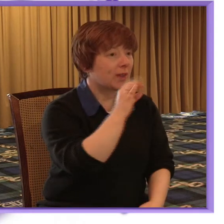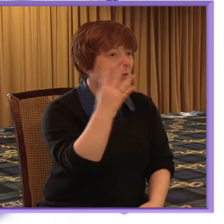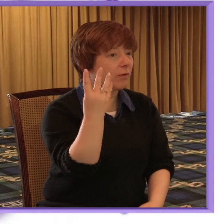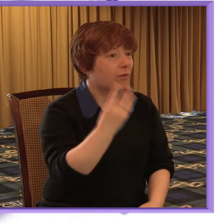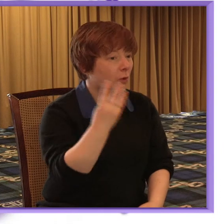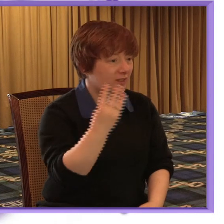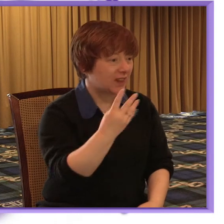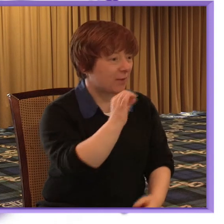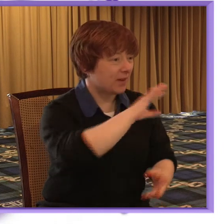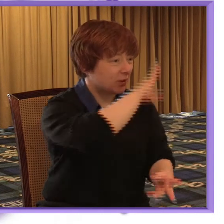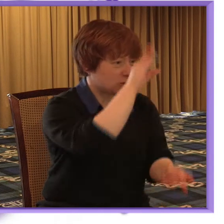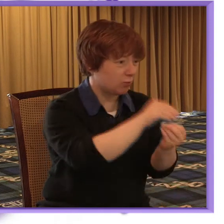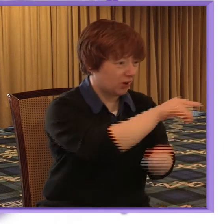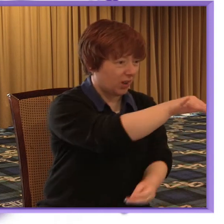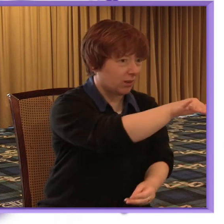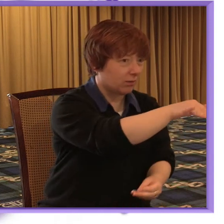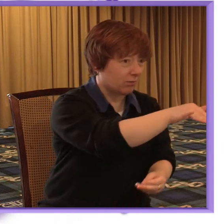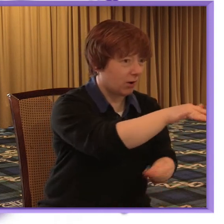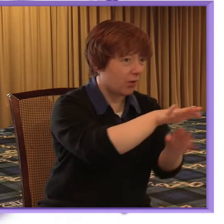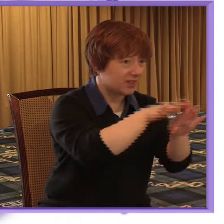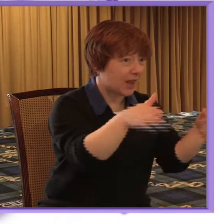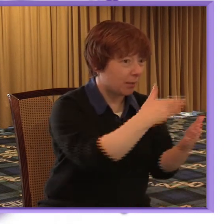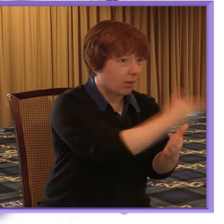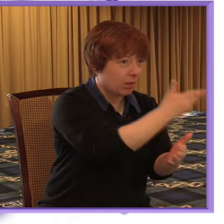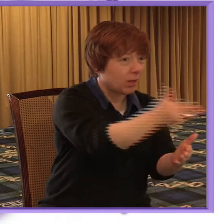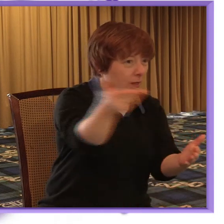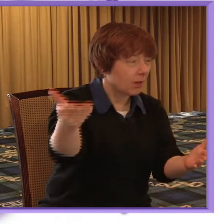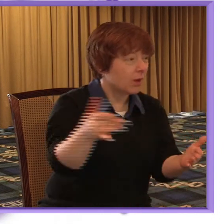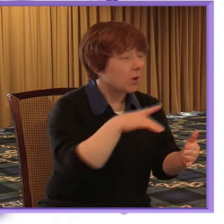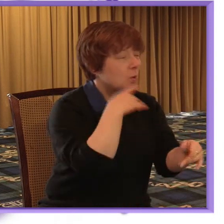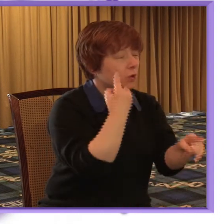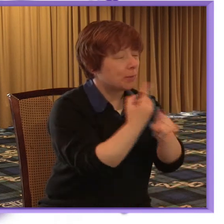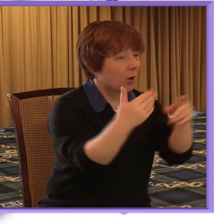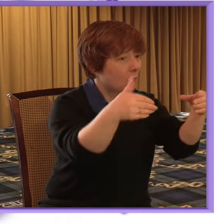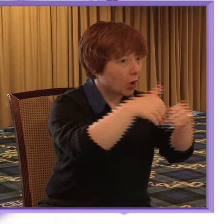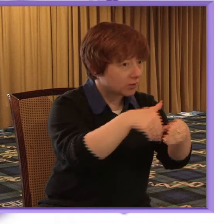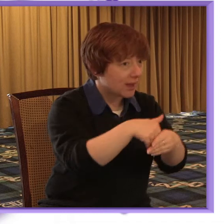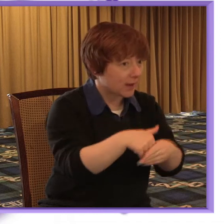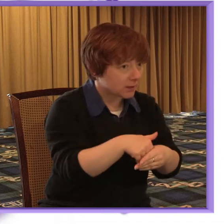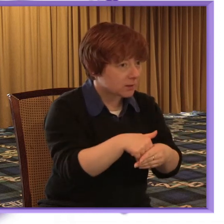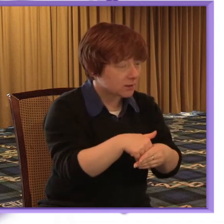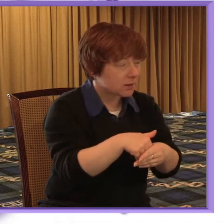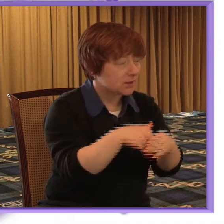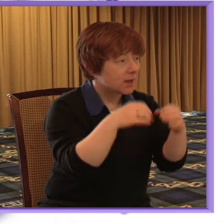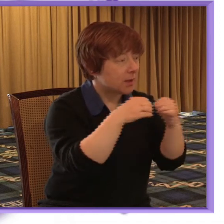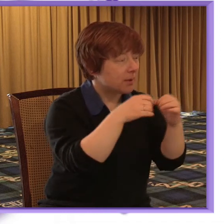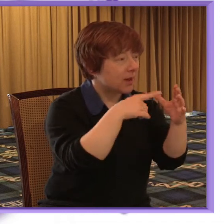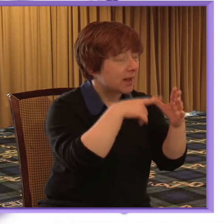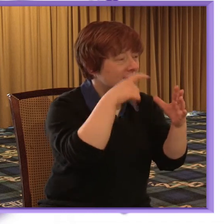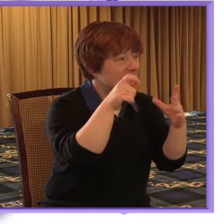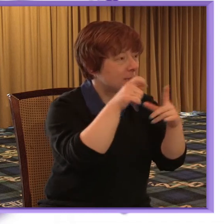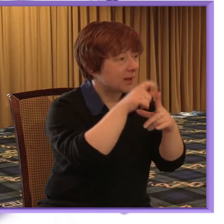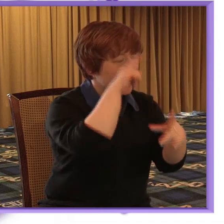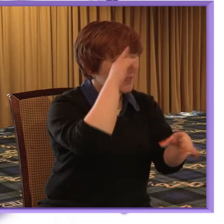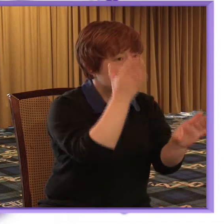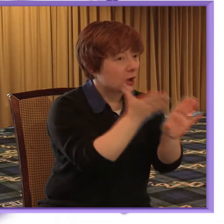summaries on the table and I'm to talk about the context and the content of the report so this was BACP psychological therapies and parity of